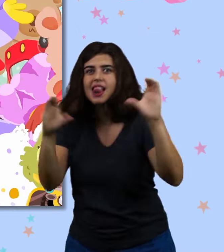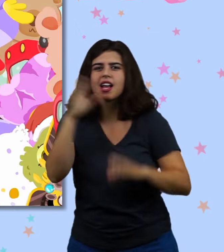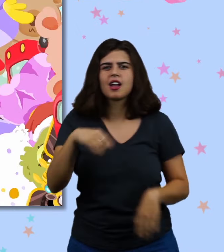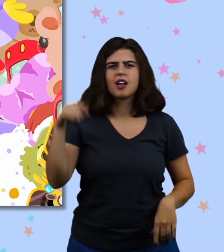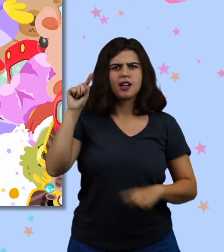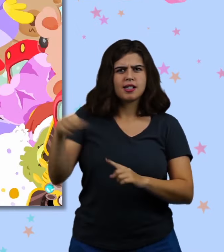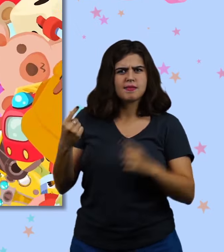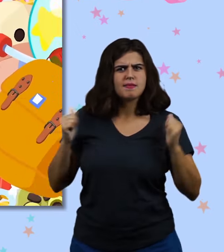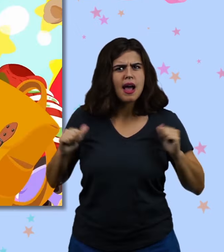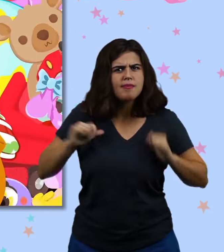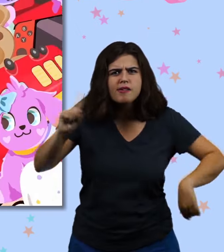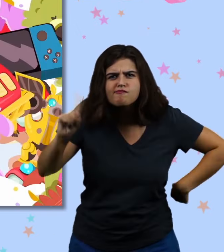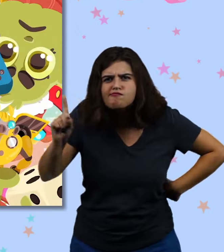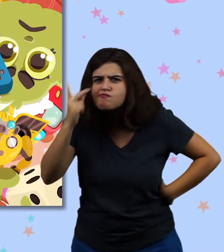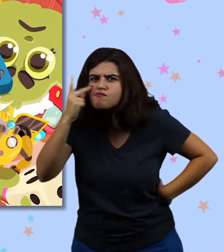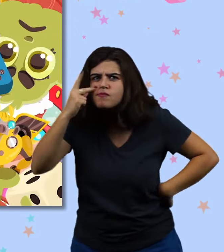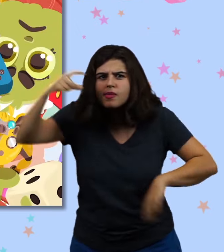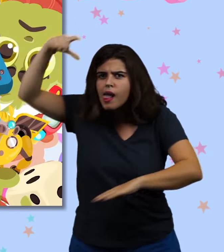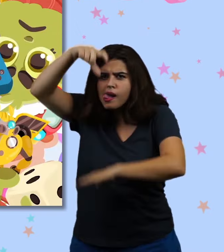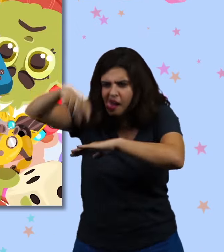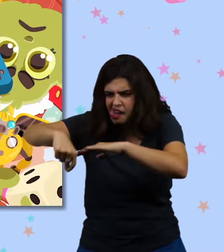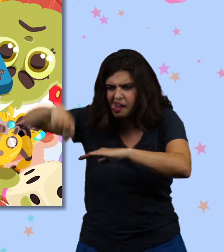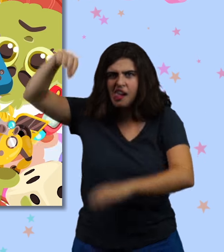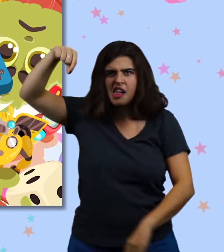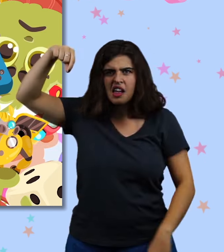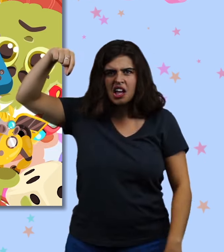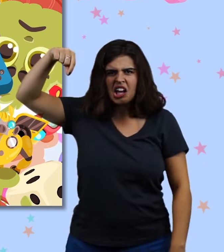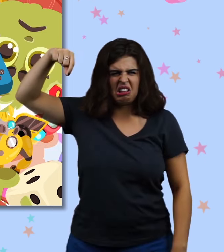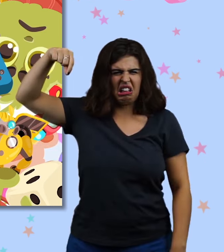Phoebe. There's something that looks like a backpack. Let's see.